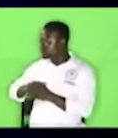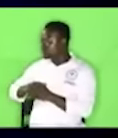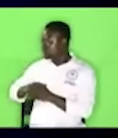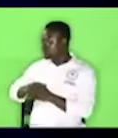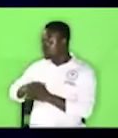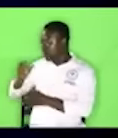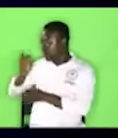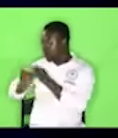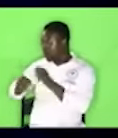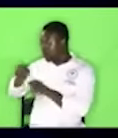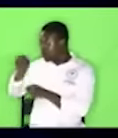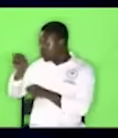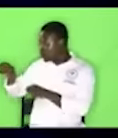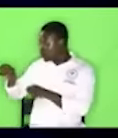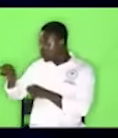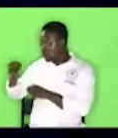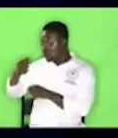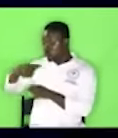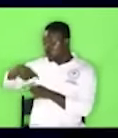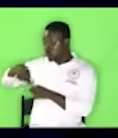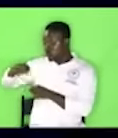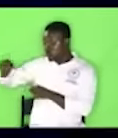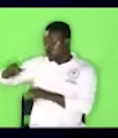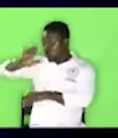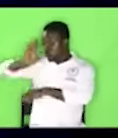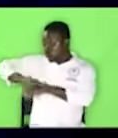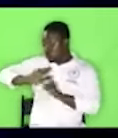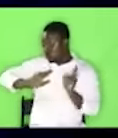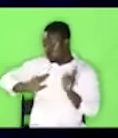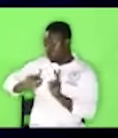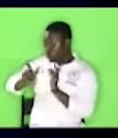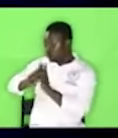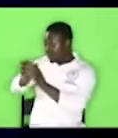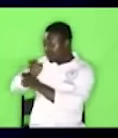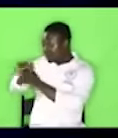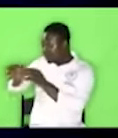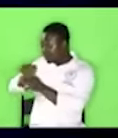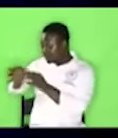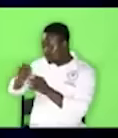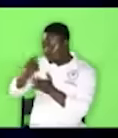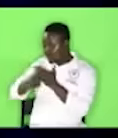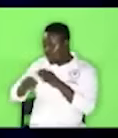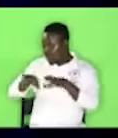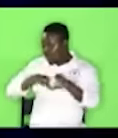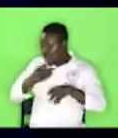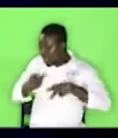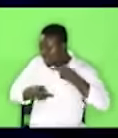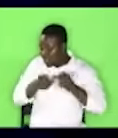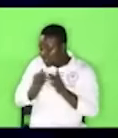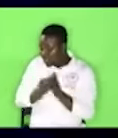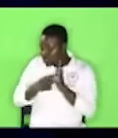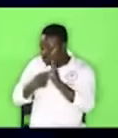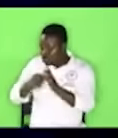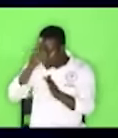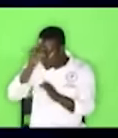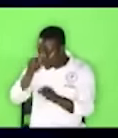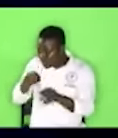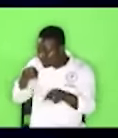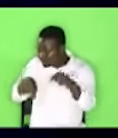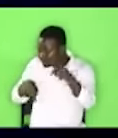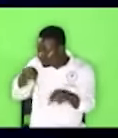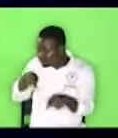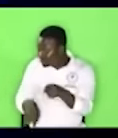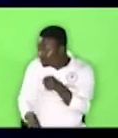if we are being called to account today for an act of kindness shown to a man who was